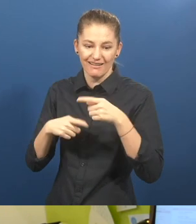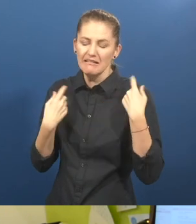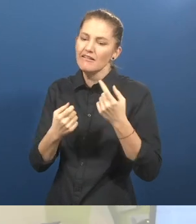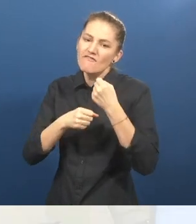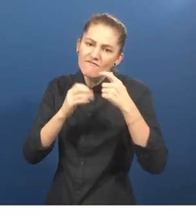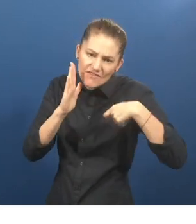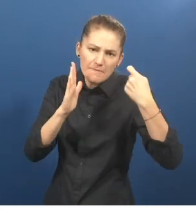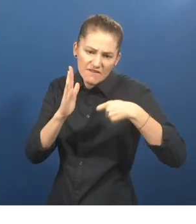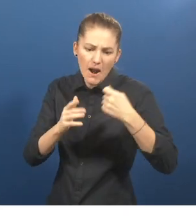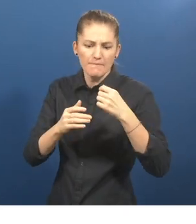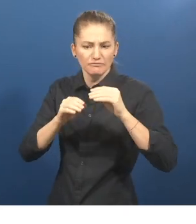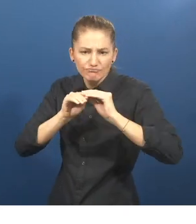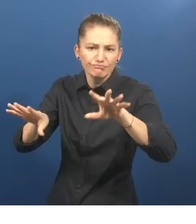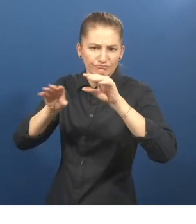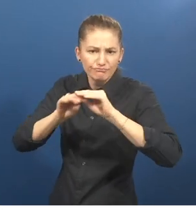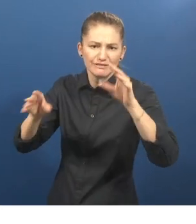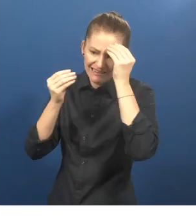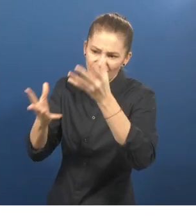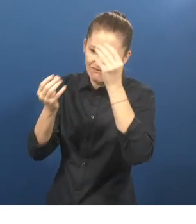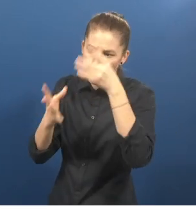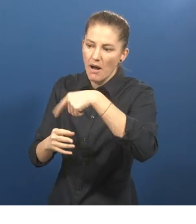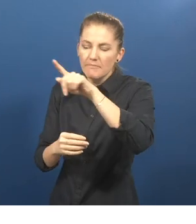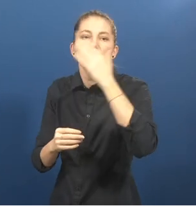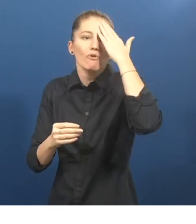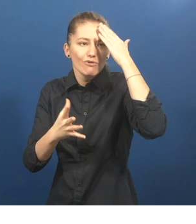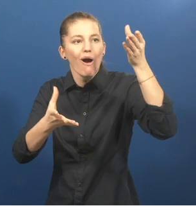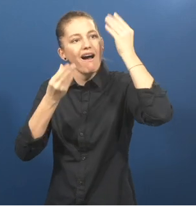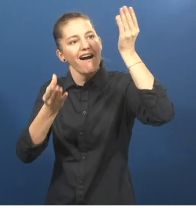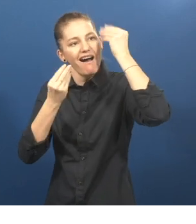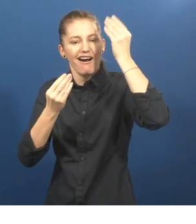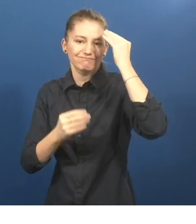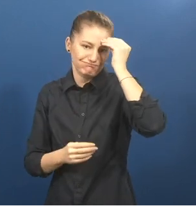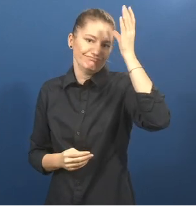informed. Zero Project for a world without barriers.